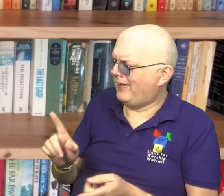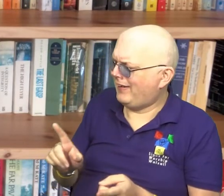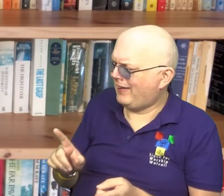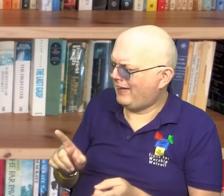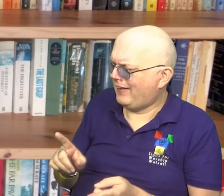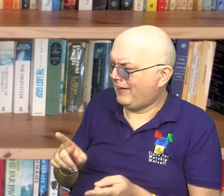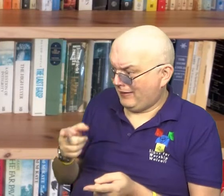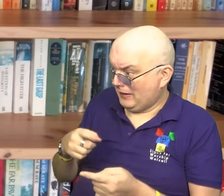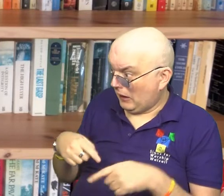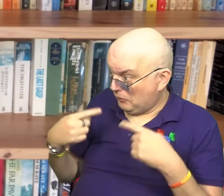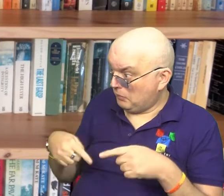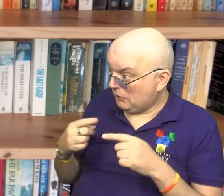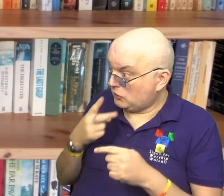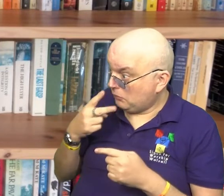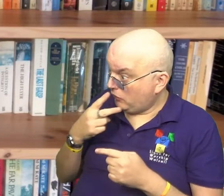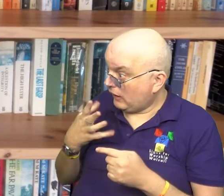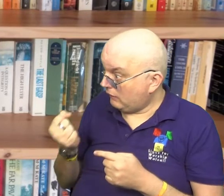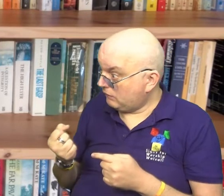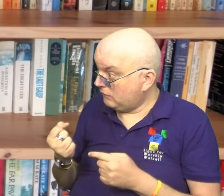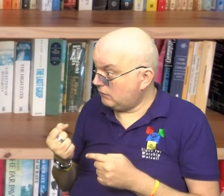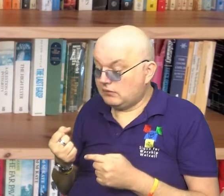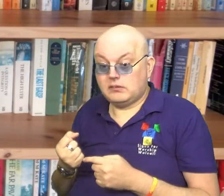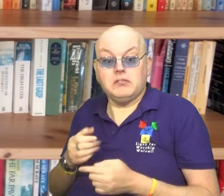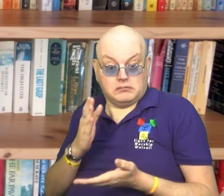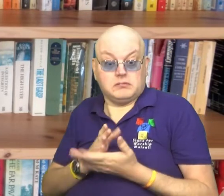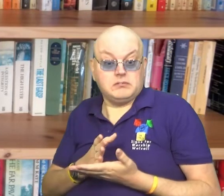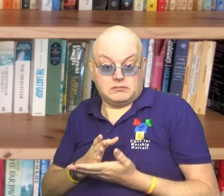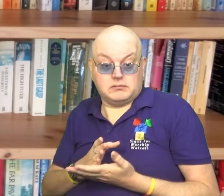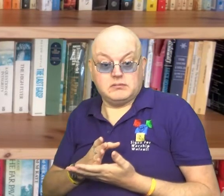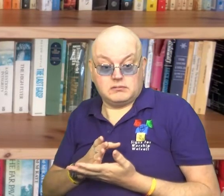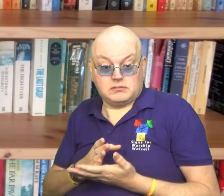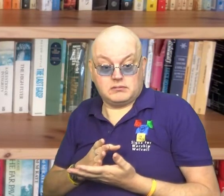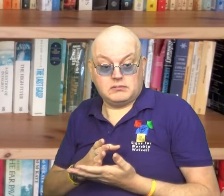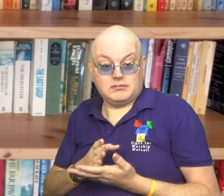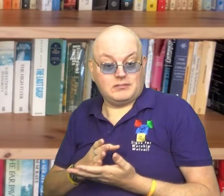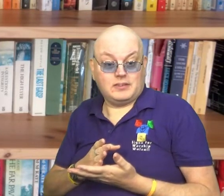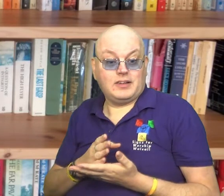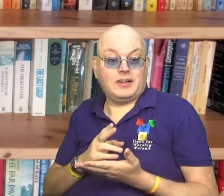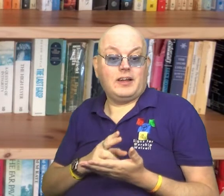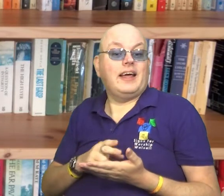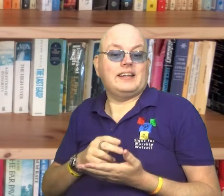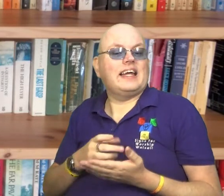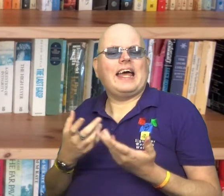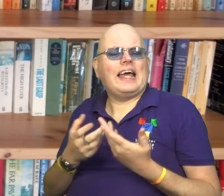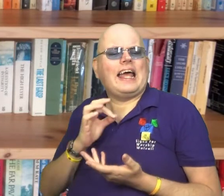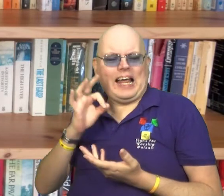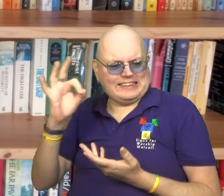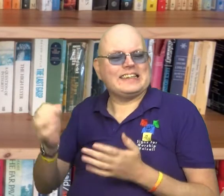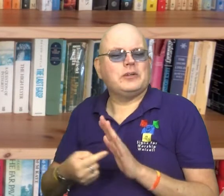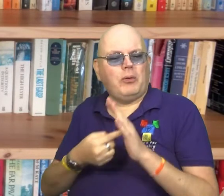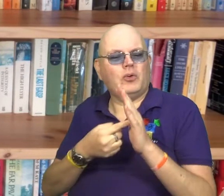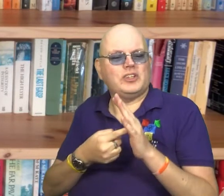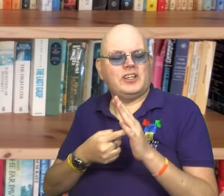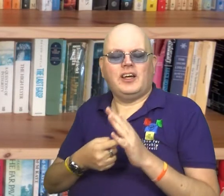friend asked him if he'd been given permission to smoke. Oh, yes, he said. It's all in the way you ask.